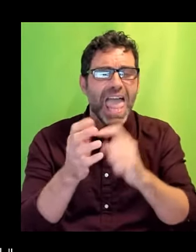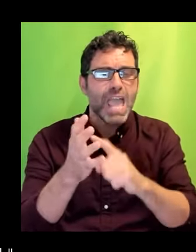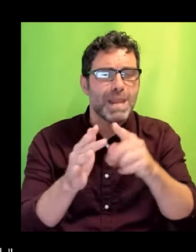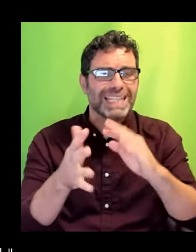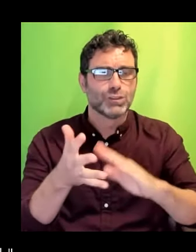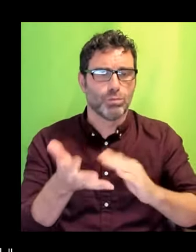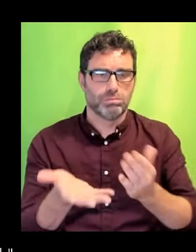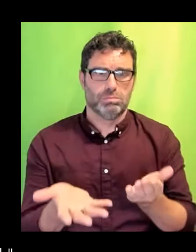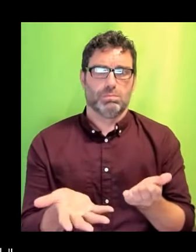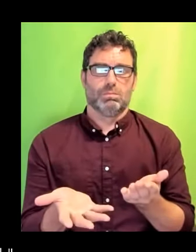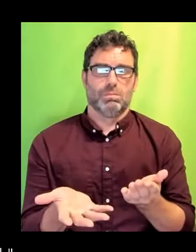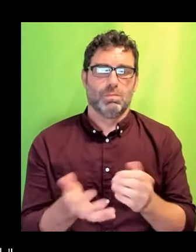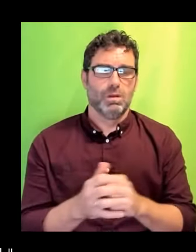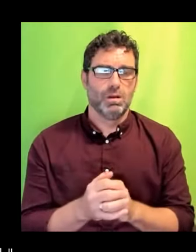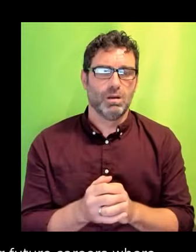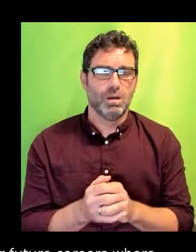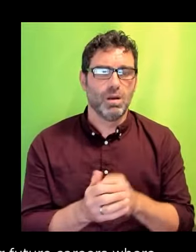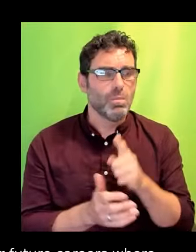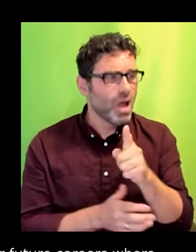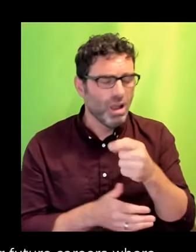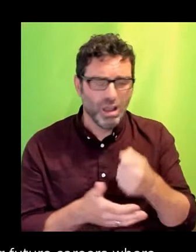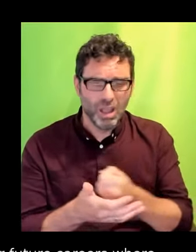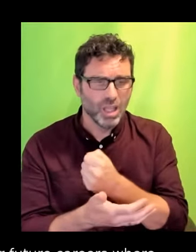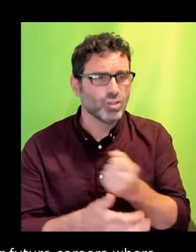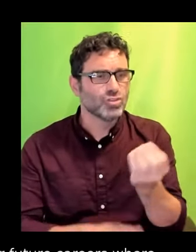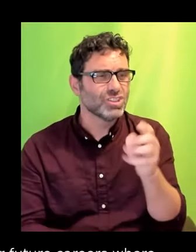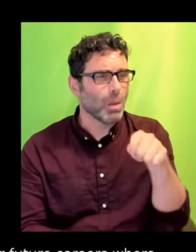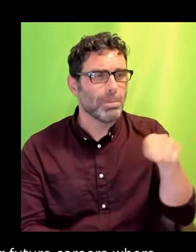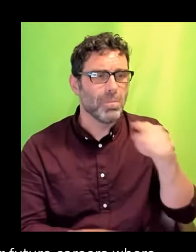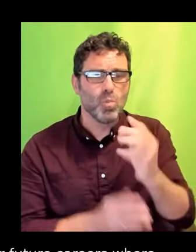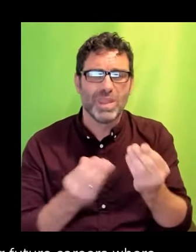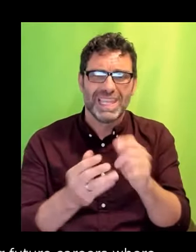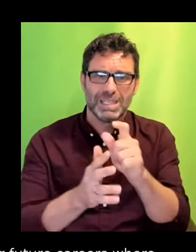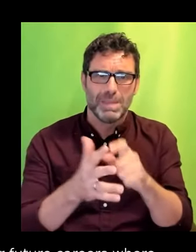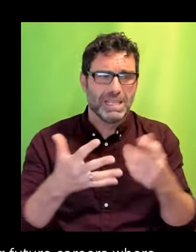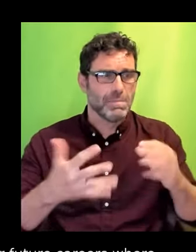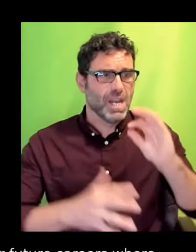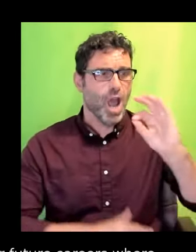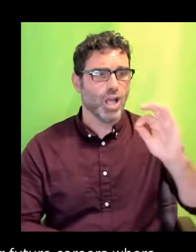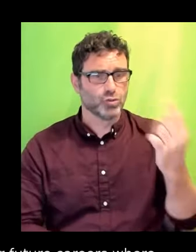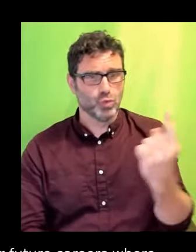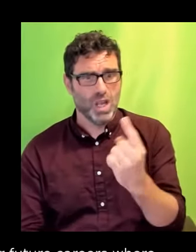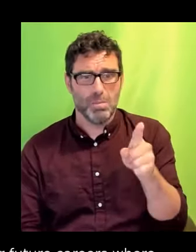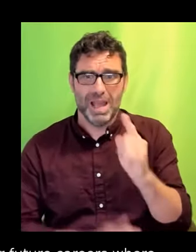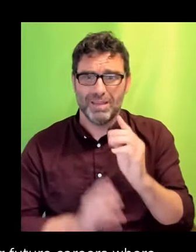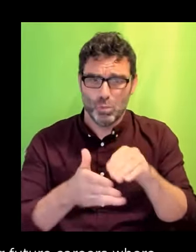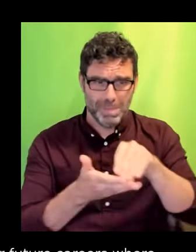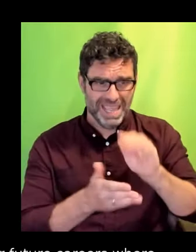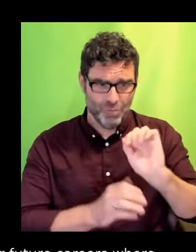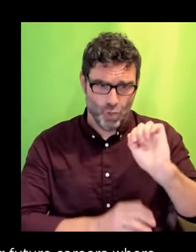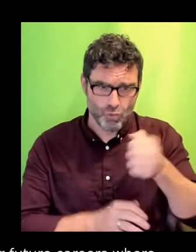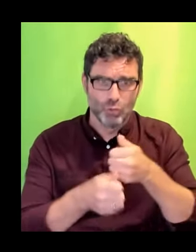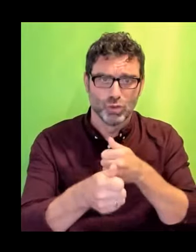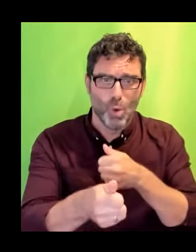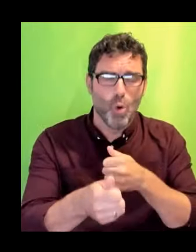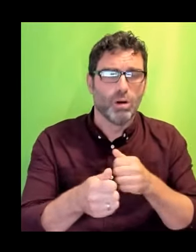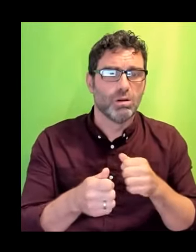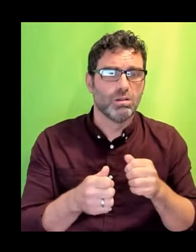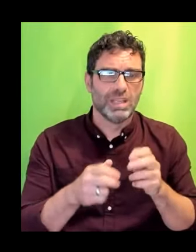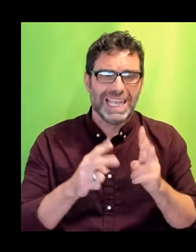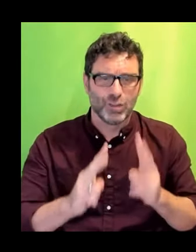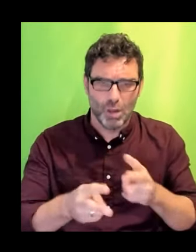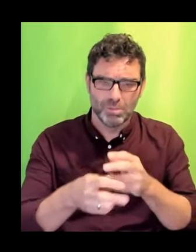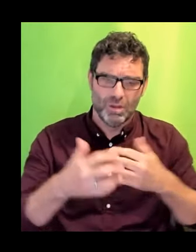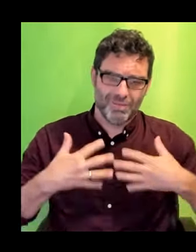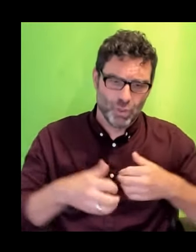asked to pay for their own support. Where commissioners and producers have become fixated on their disability and not their range and talent. Where they're castigated and